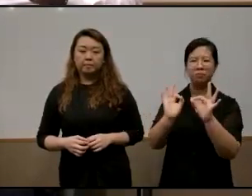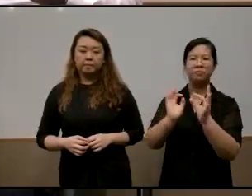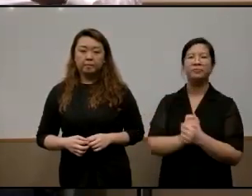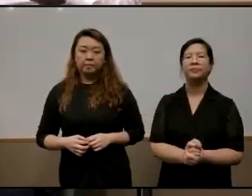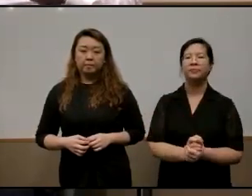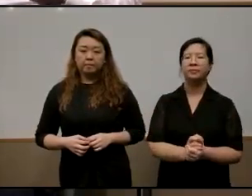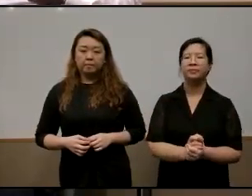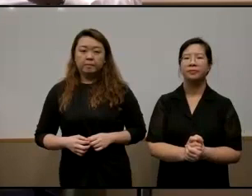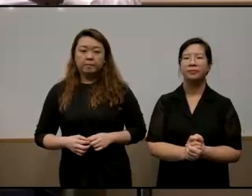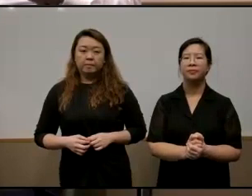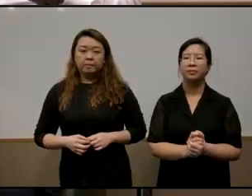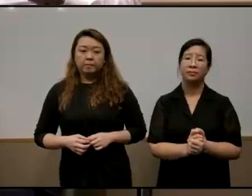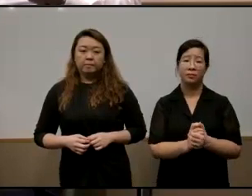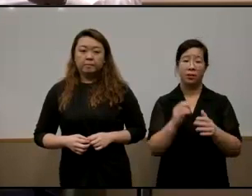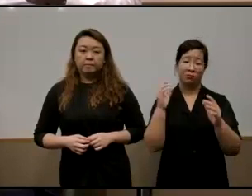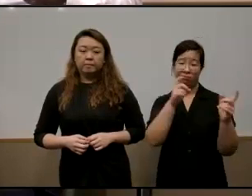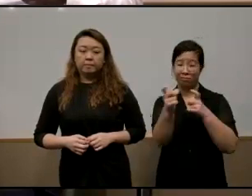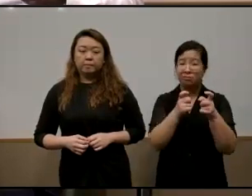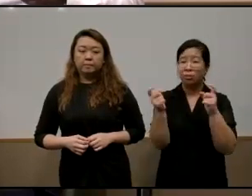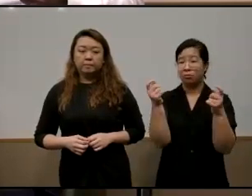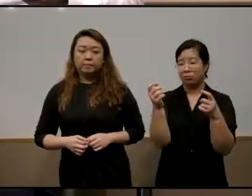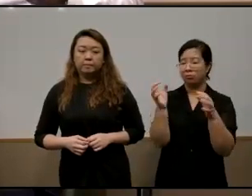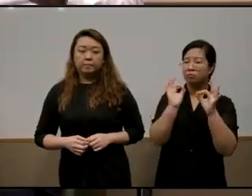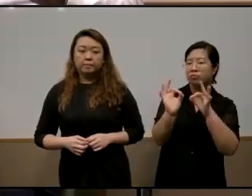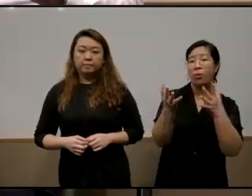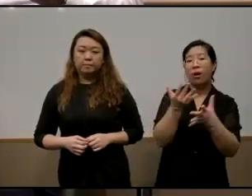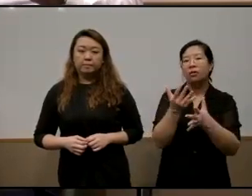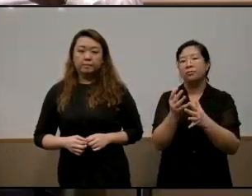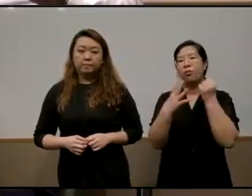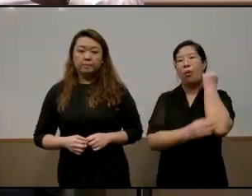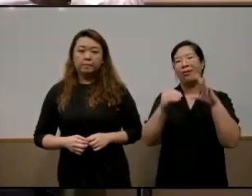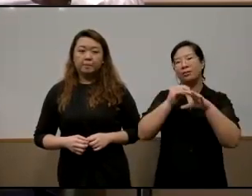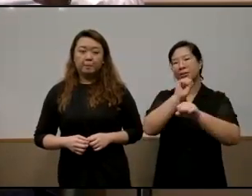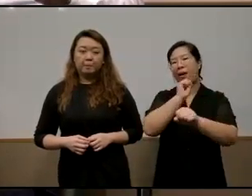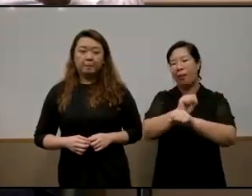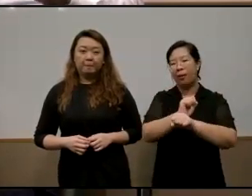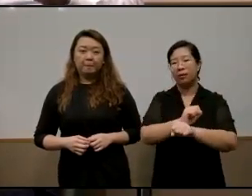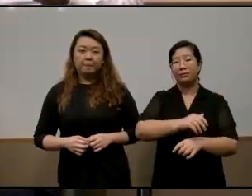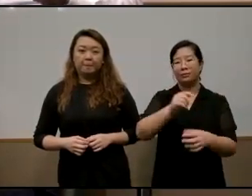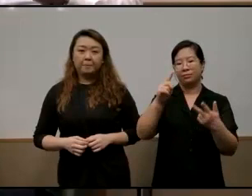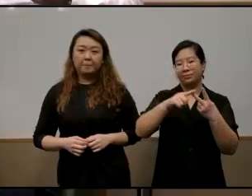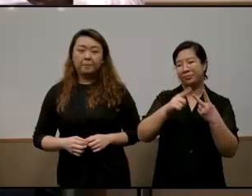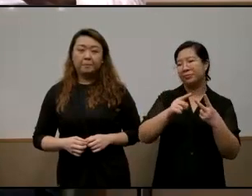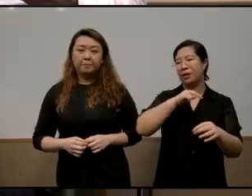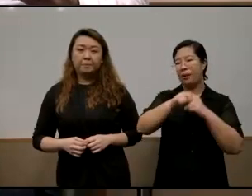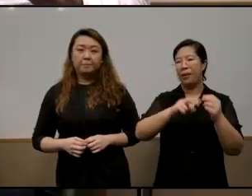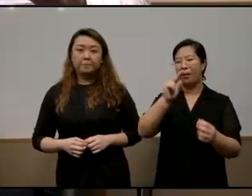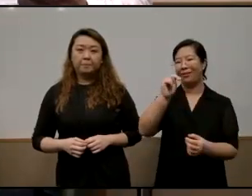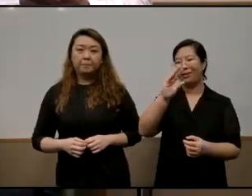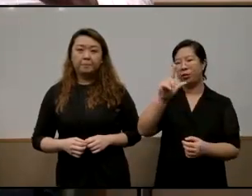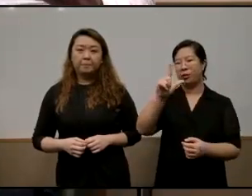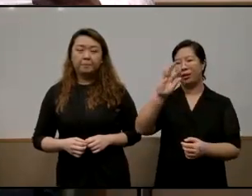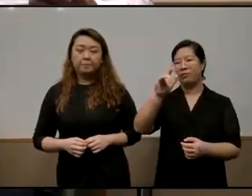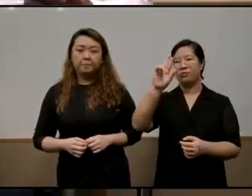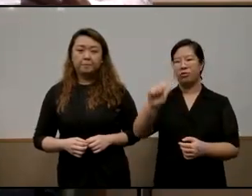uh disadvantage in in singapore my next point has to do with uh neoliberal families and parenting which